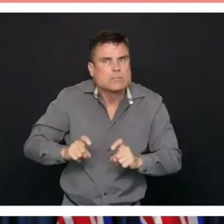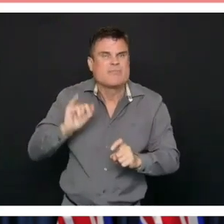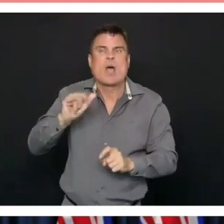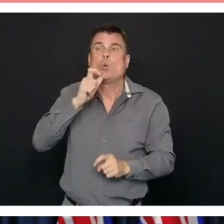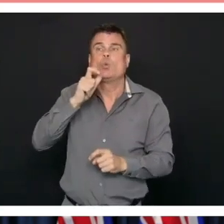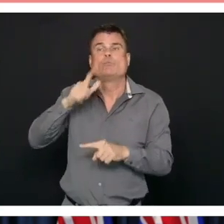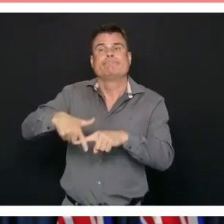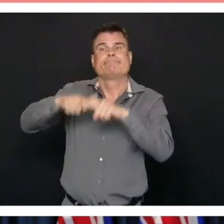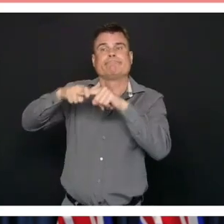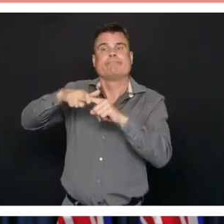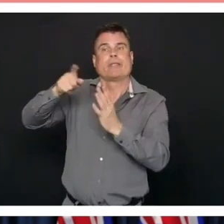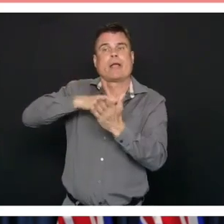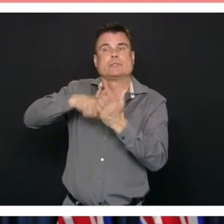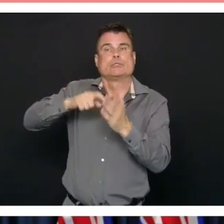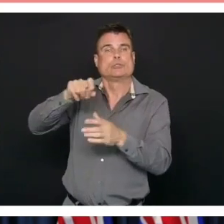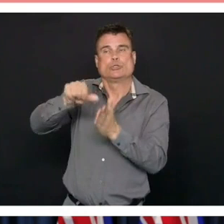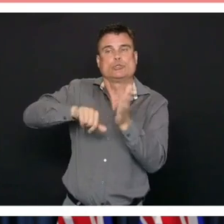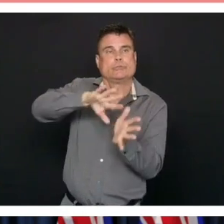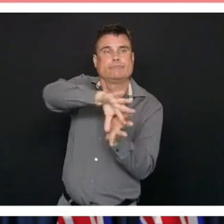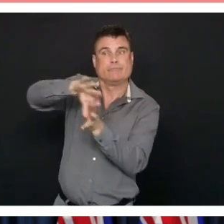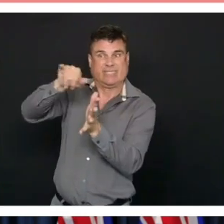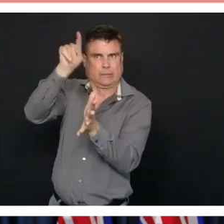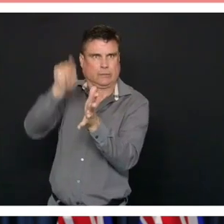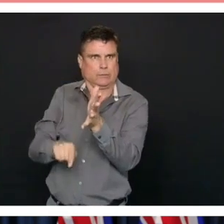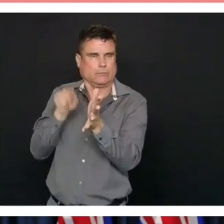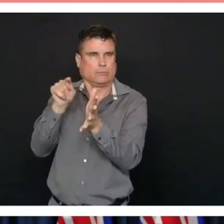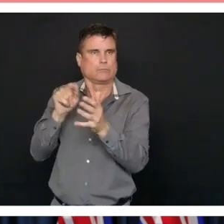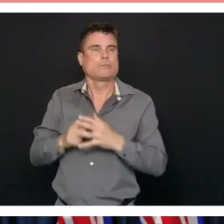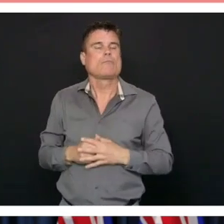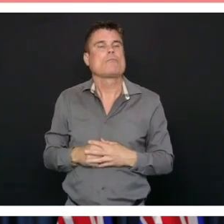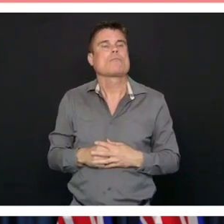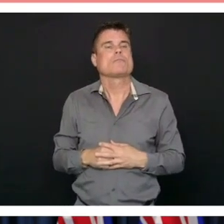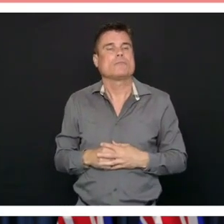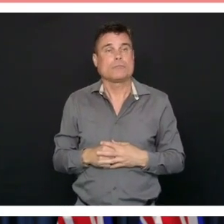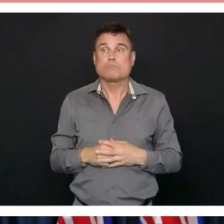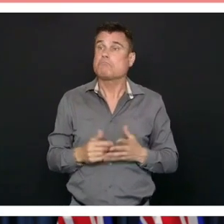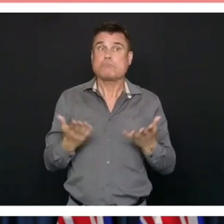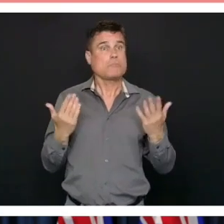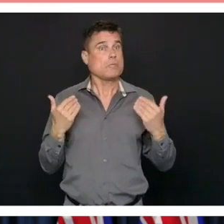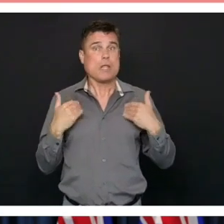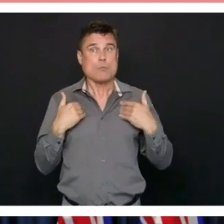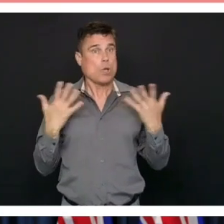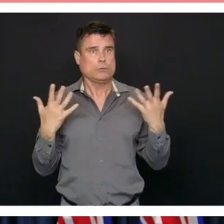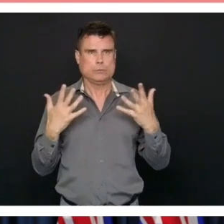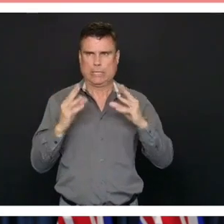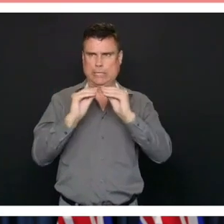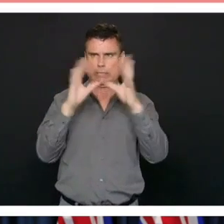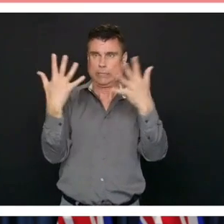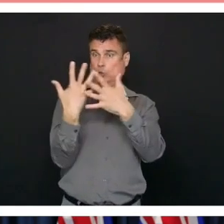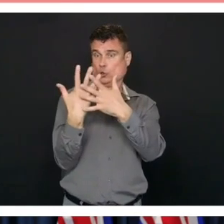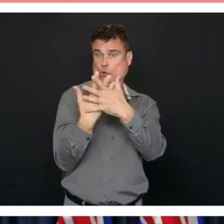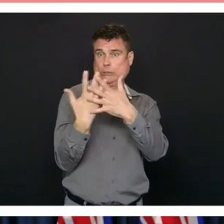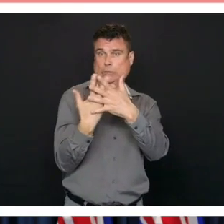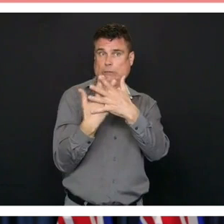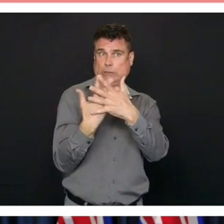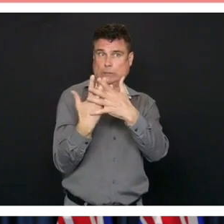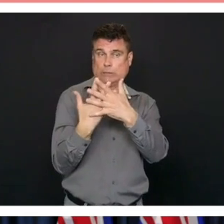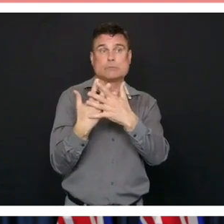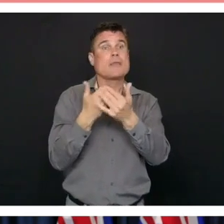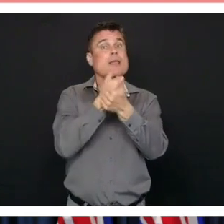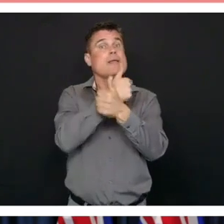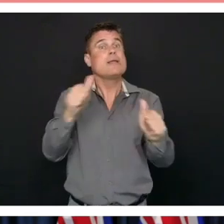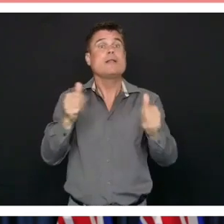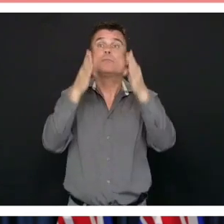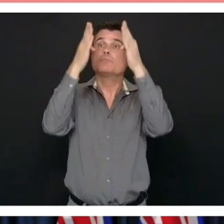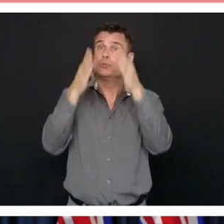here in BC, we have now put in place very extensive screening protocols for everybody